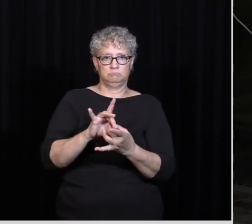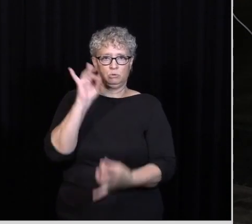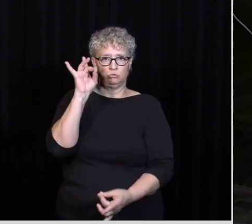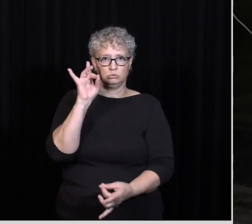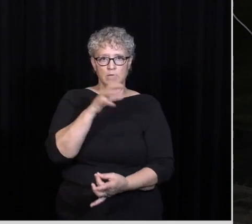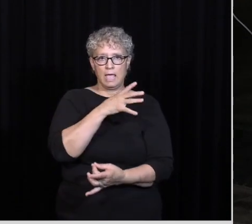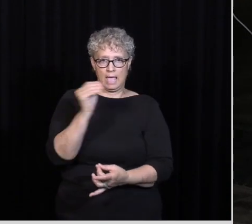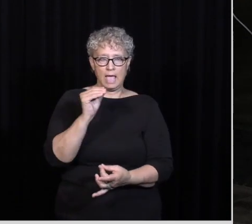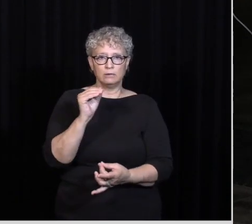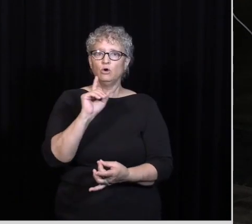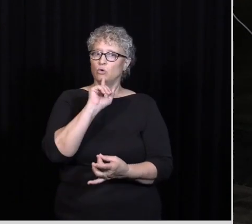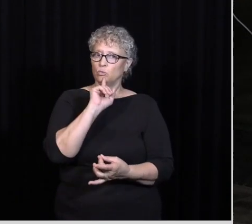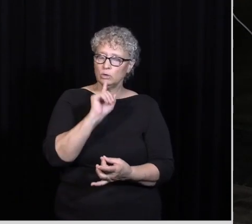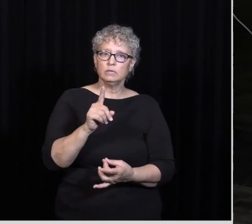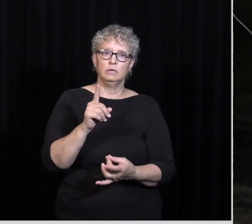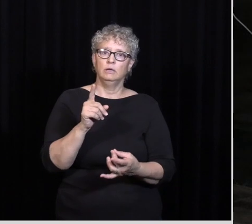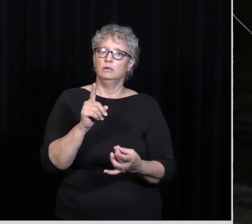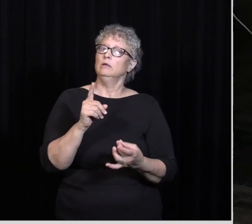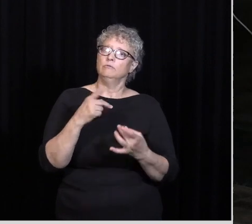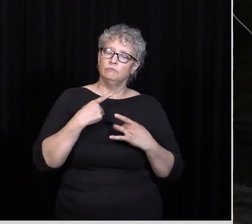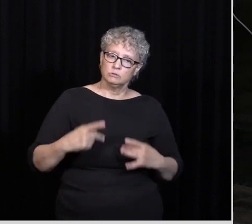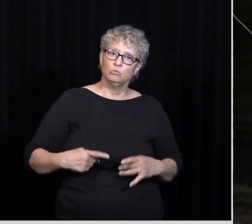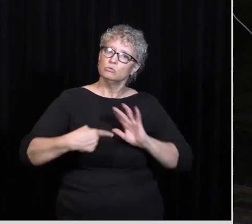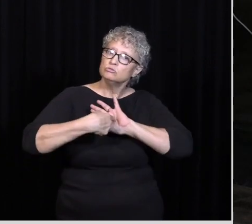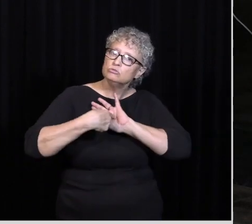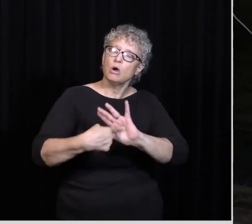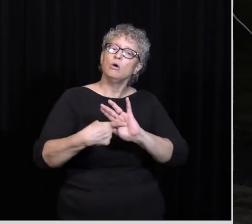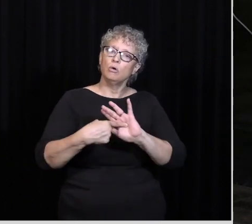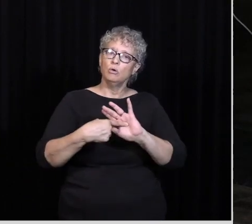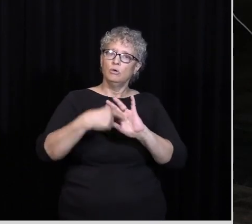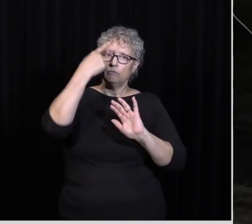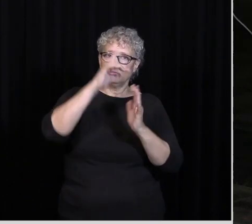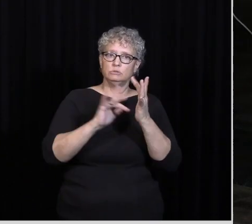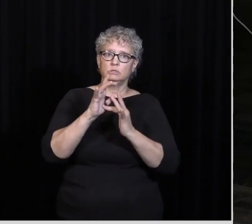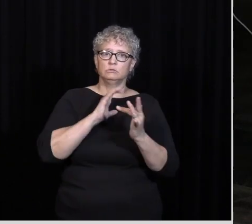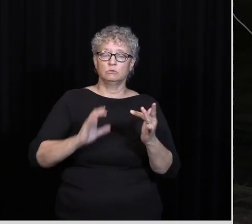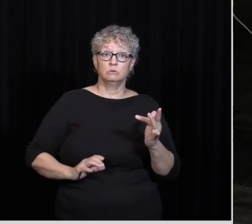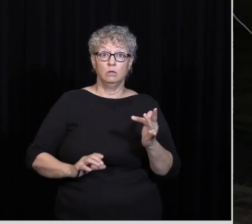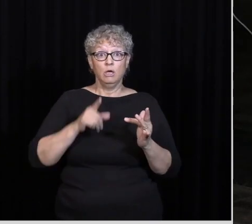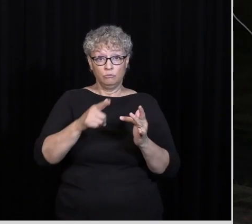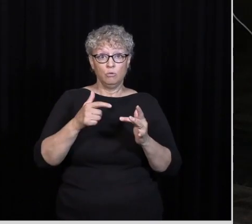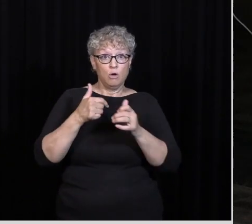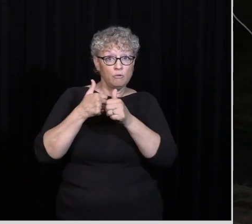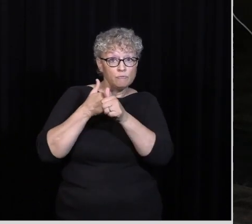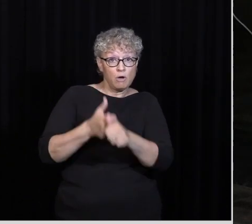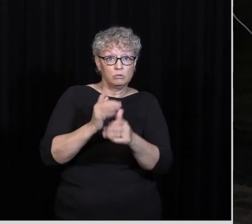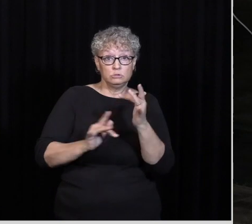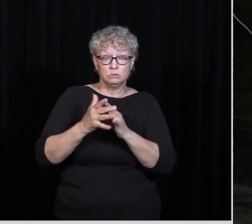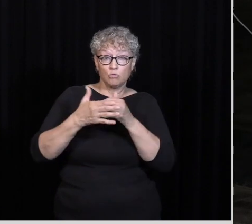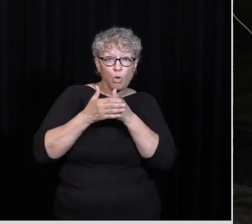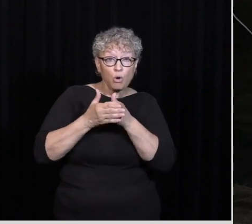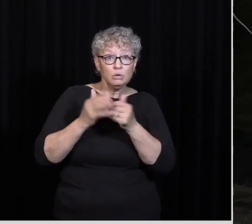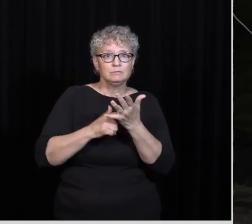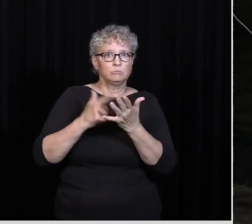Really Purposeful Physical Outward Union With Christ Listen If You Follow Jesus Enough Close Enough There Is Going To Be Times